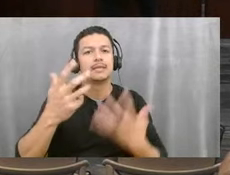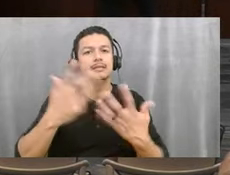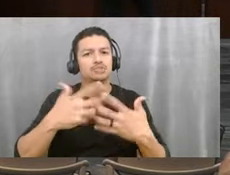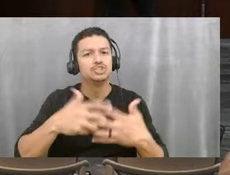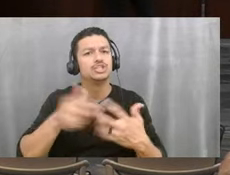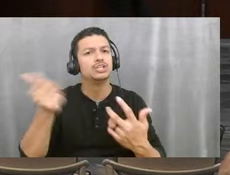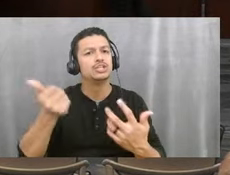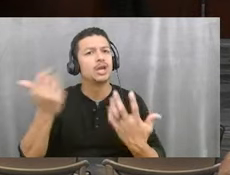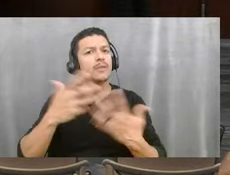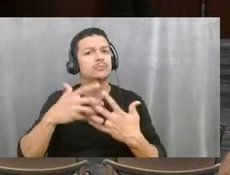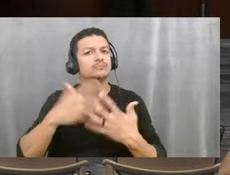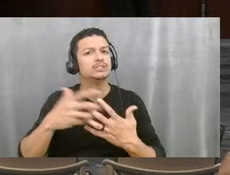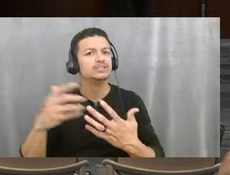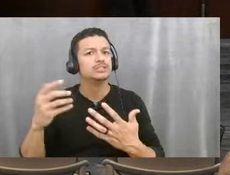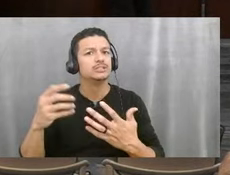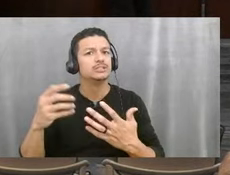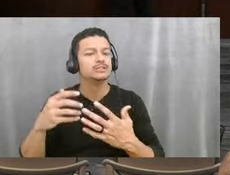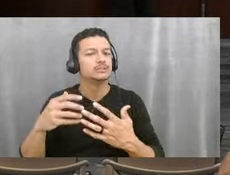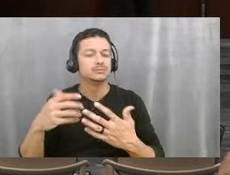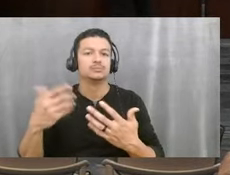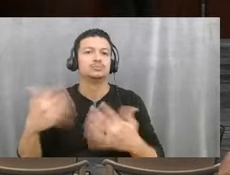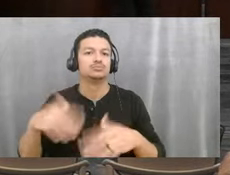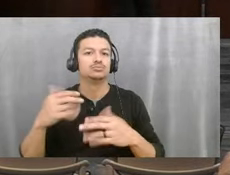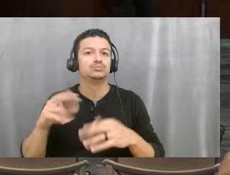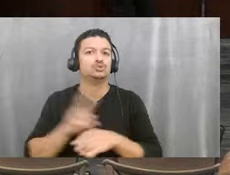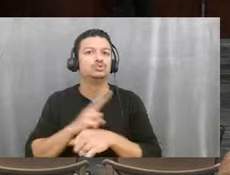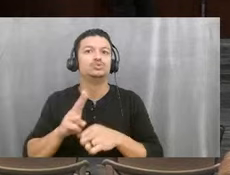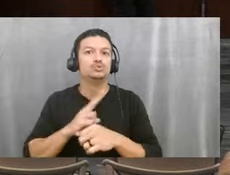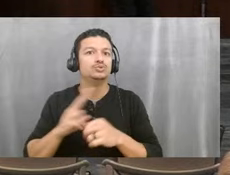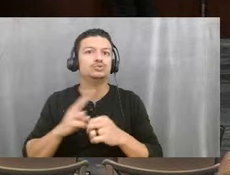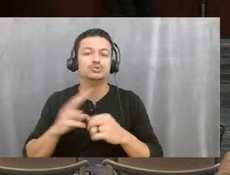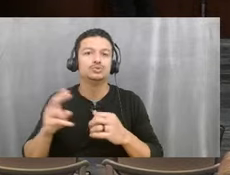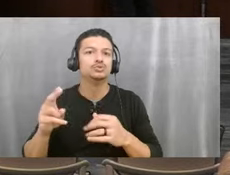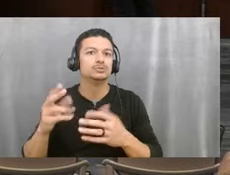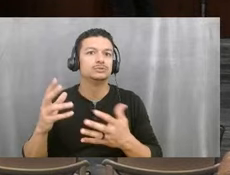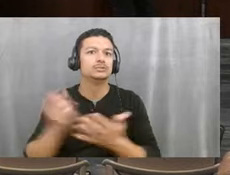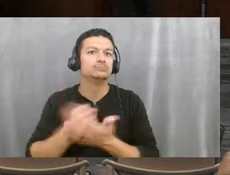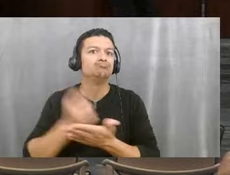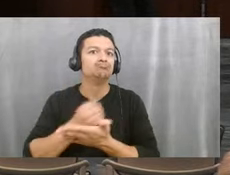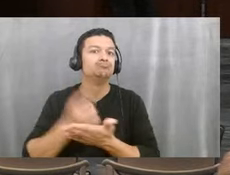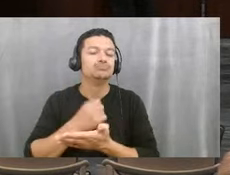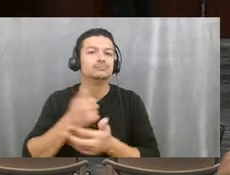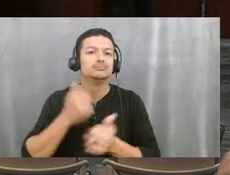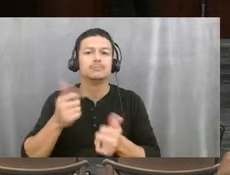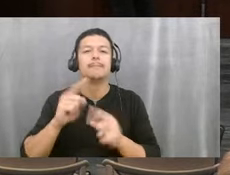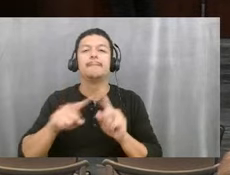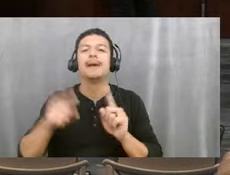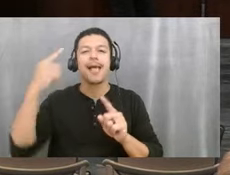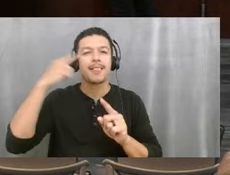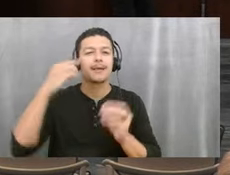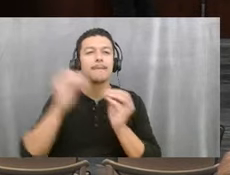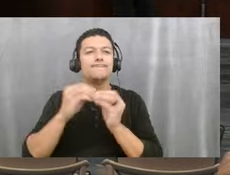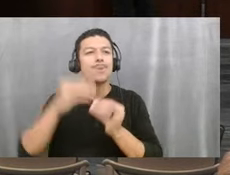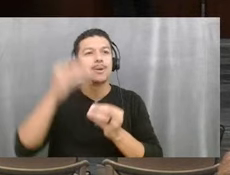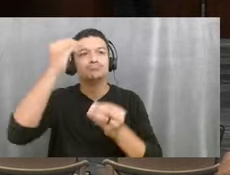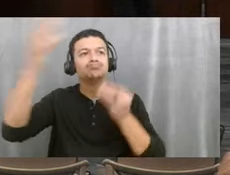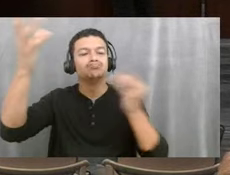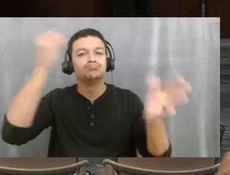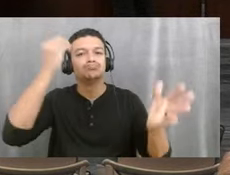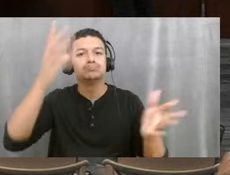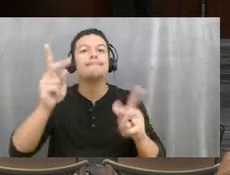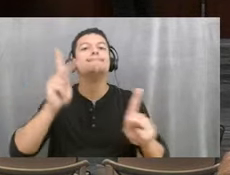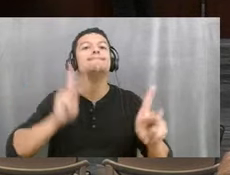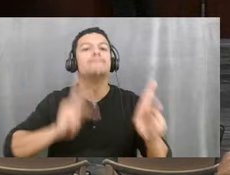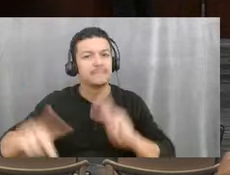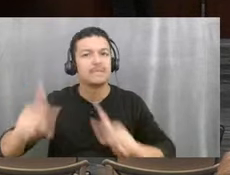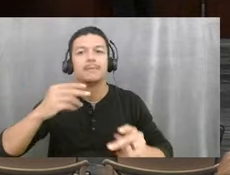think that's just come from word of mouth and getting it out there. And so I'm excited that we're doing some new things to kind of